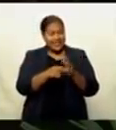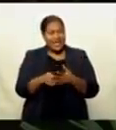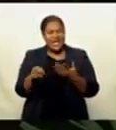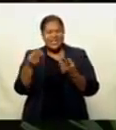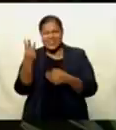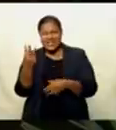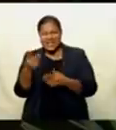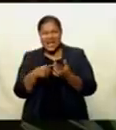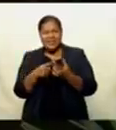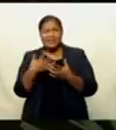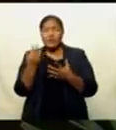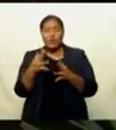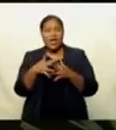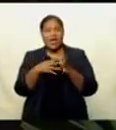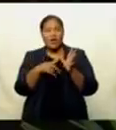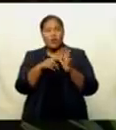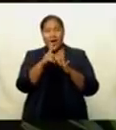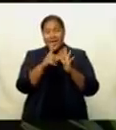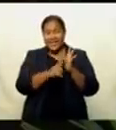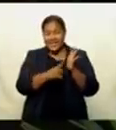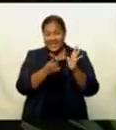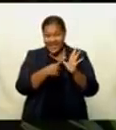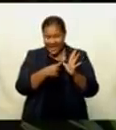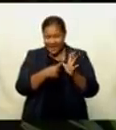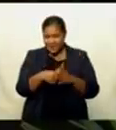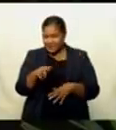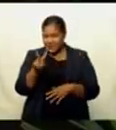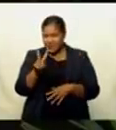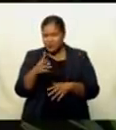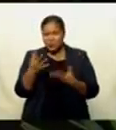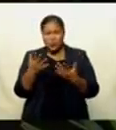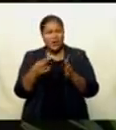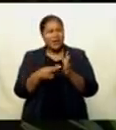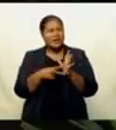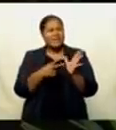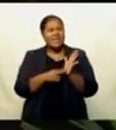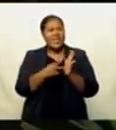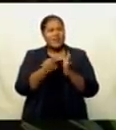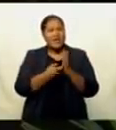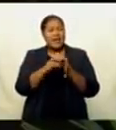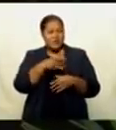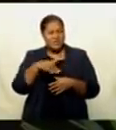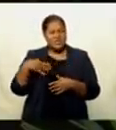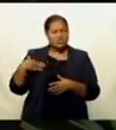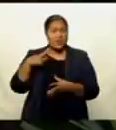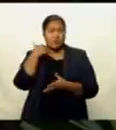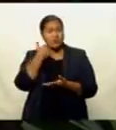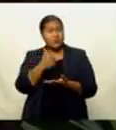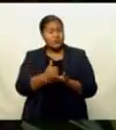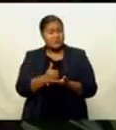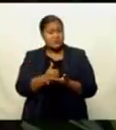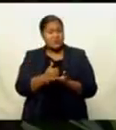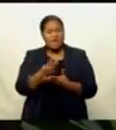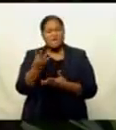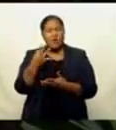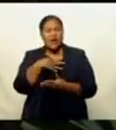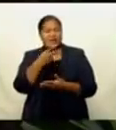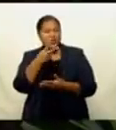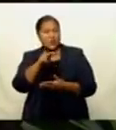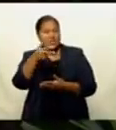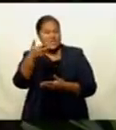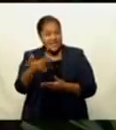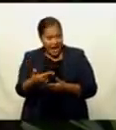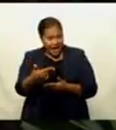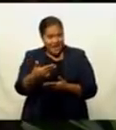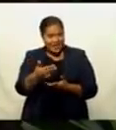from the Waila cluster and two linked to the Narewe cluster. The Ministry has now recorded 429 cases in